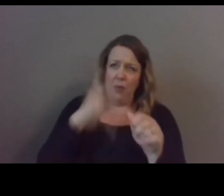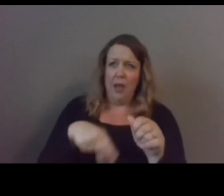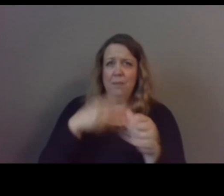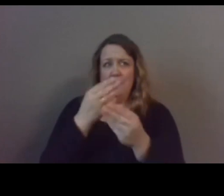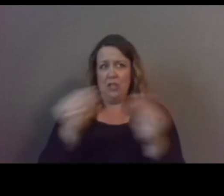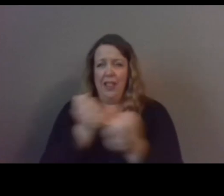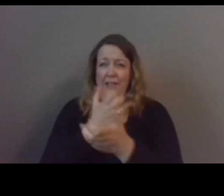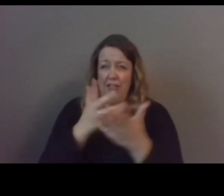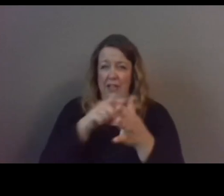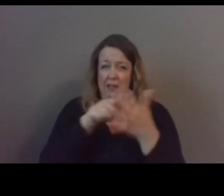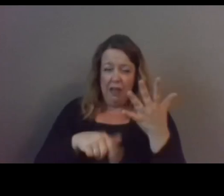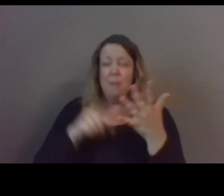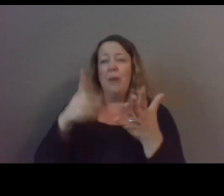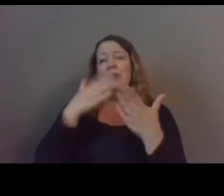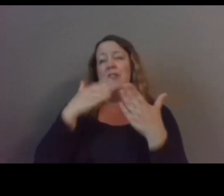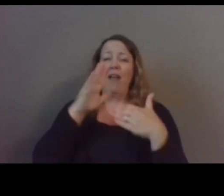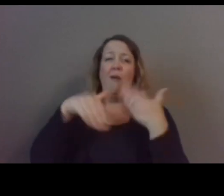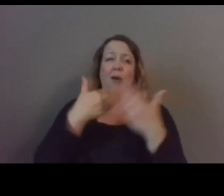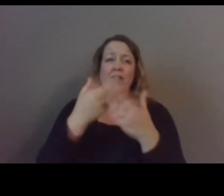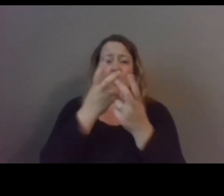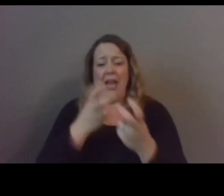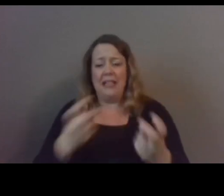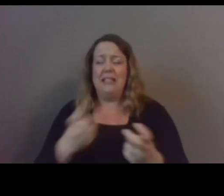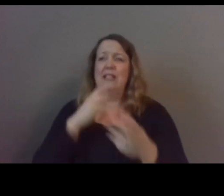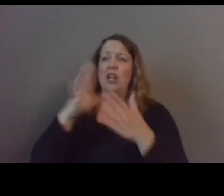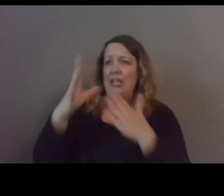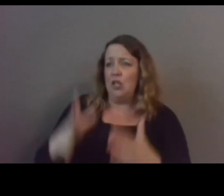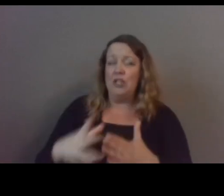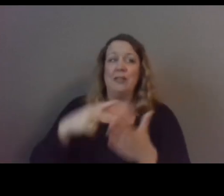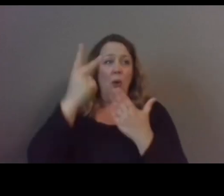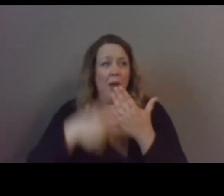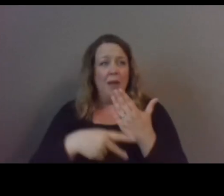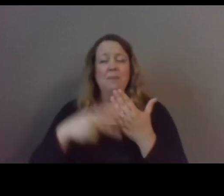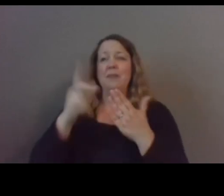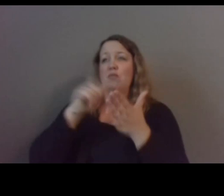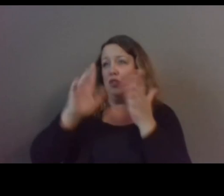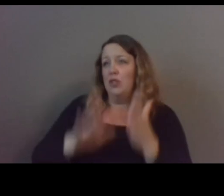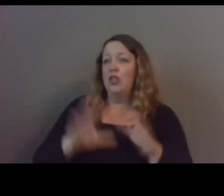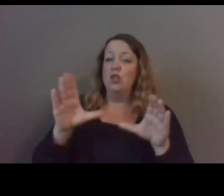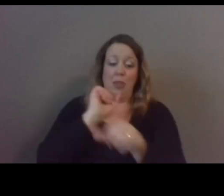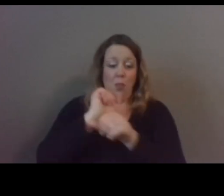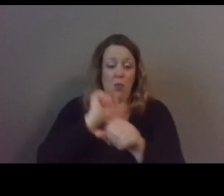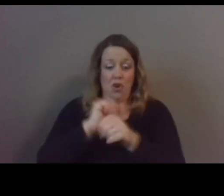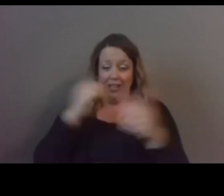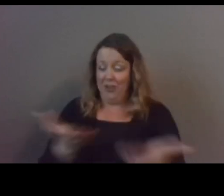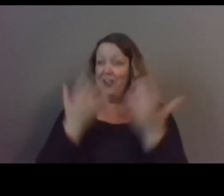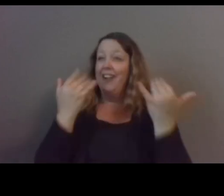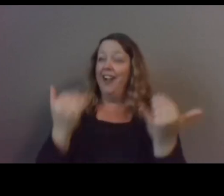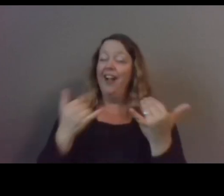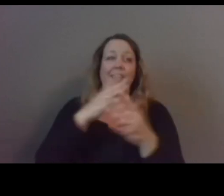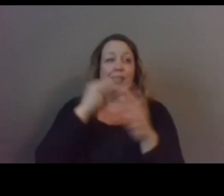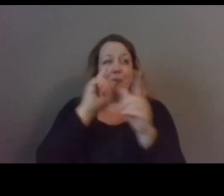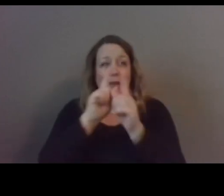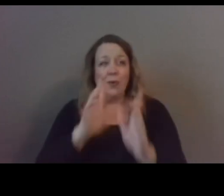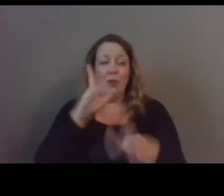i want to thank all of our amazing panelists our program leaders and researcher who are doing the work on the ground our mentor mentors who are